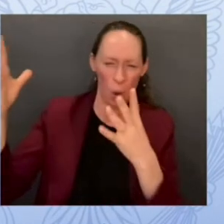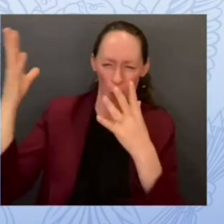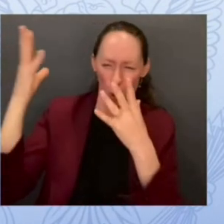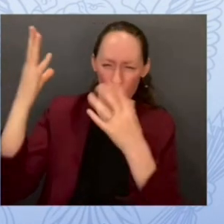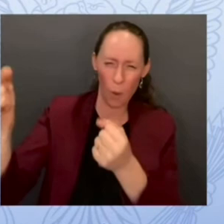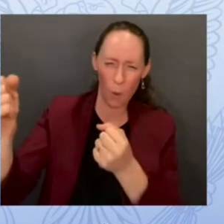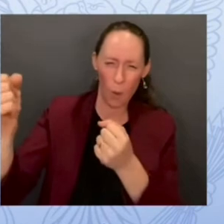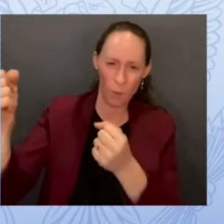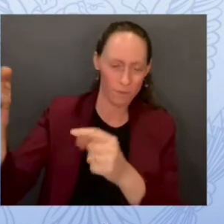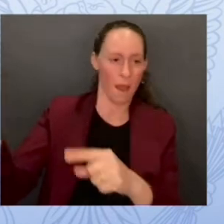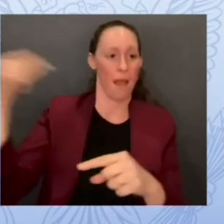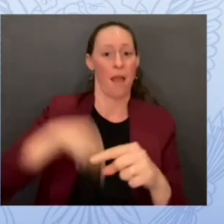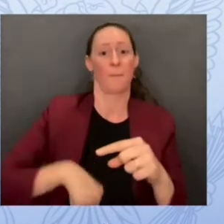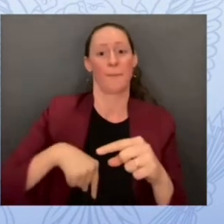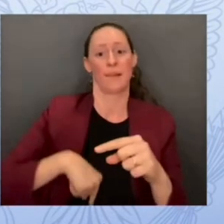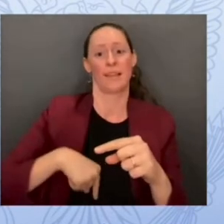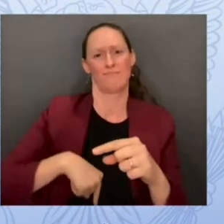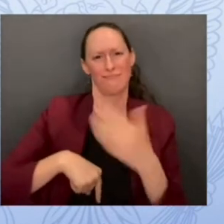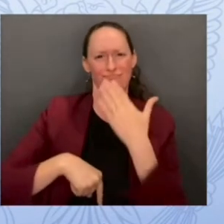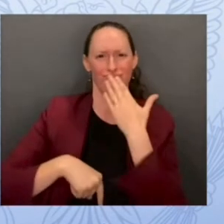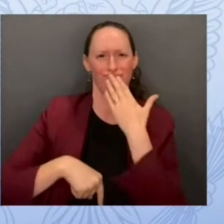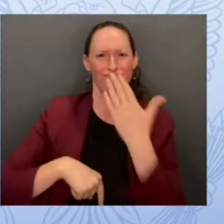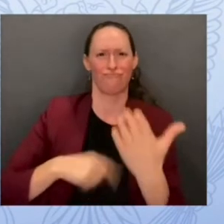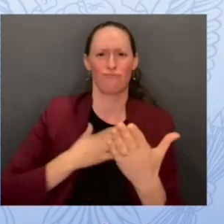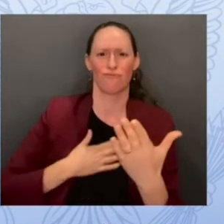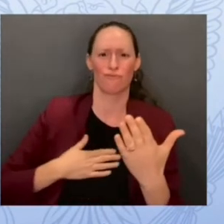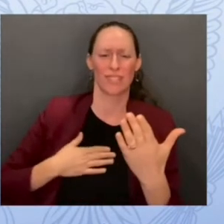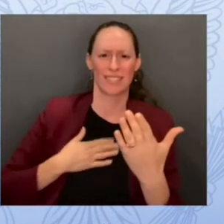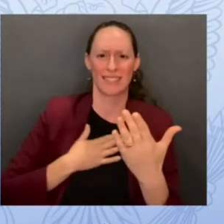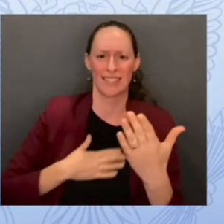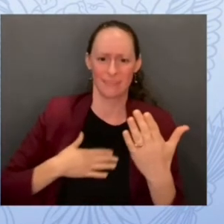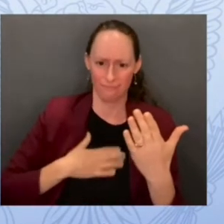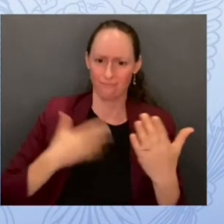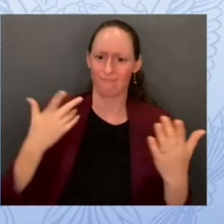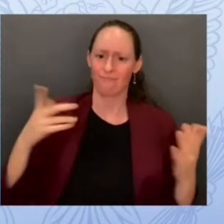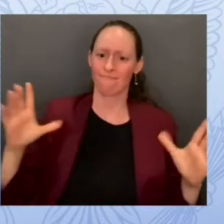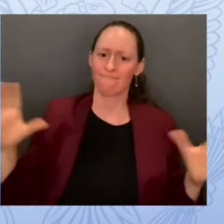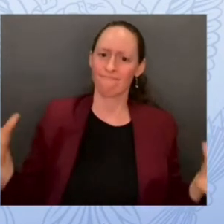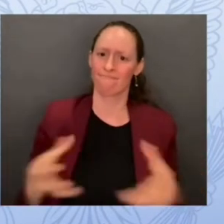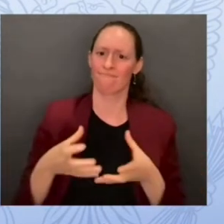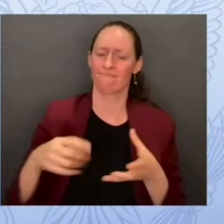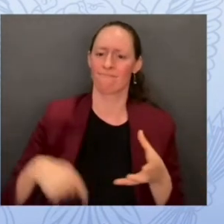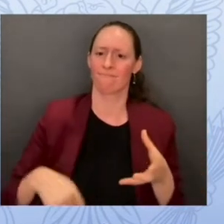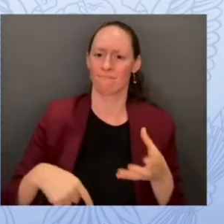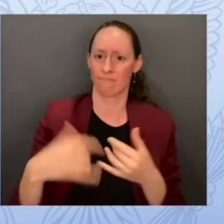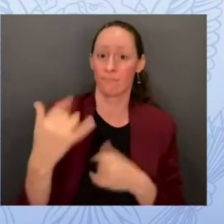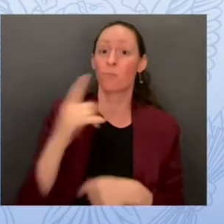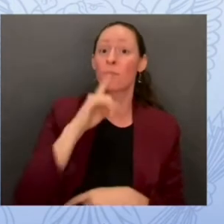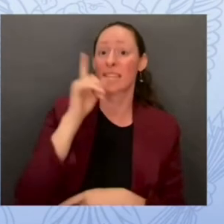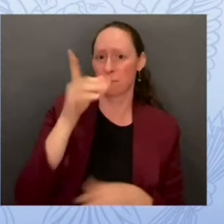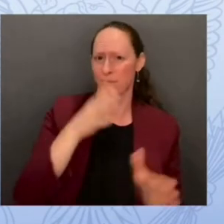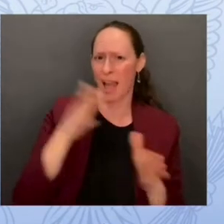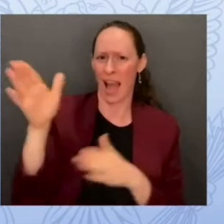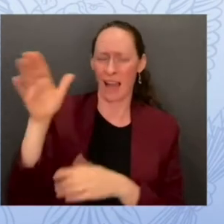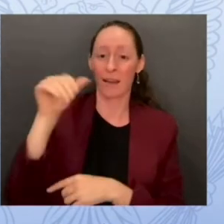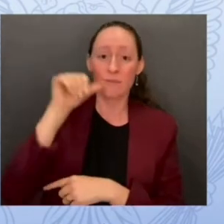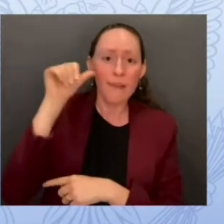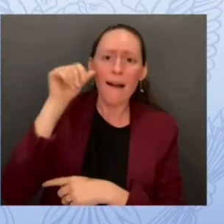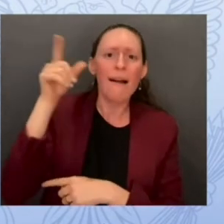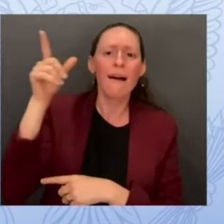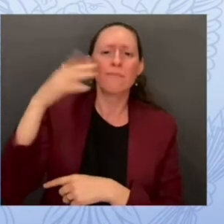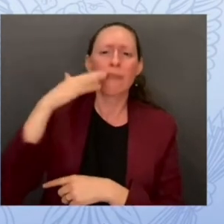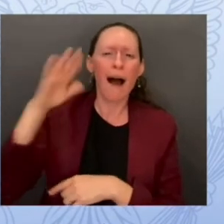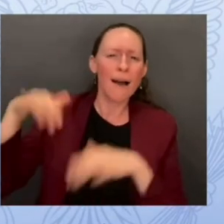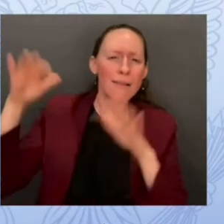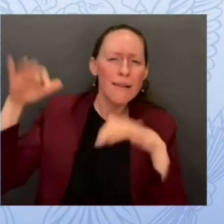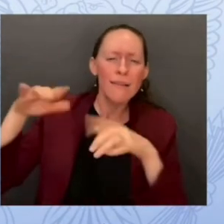just a little more of that time this morning now that yesterday's storm has passed I'm